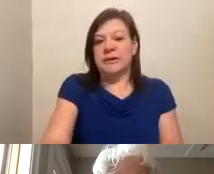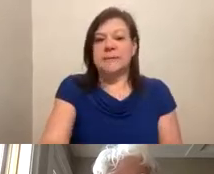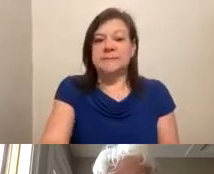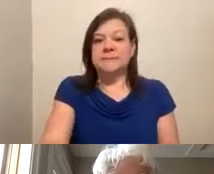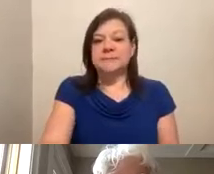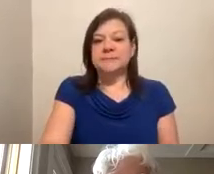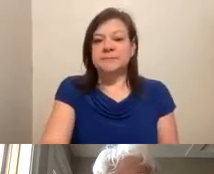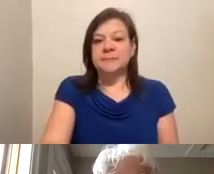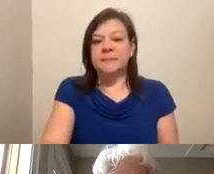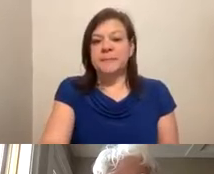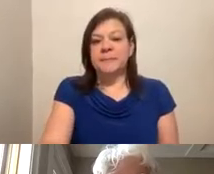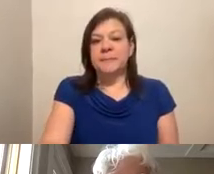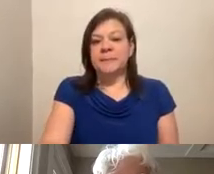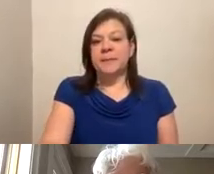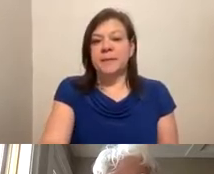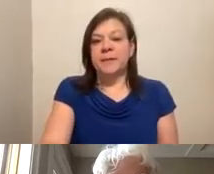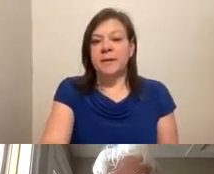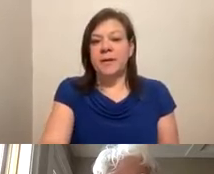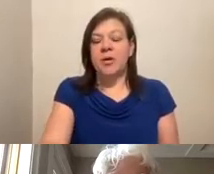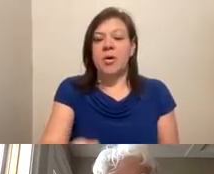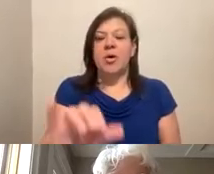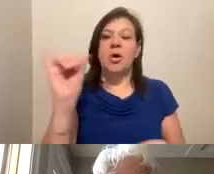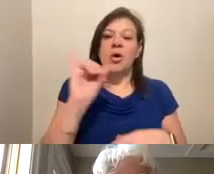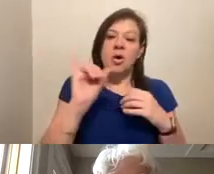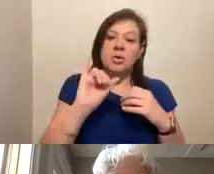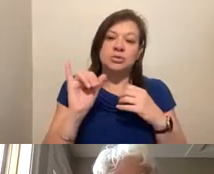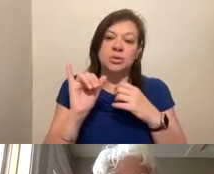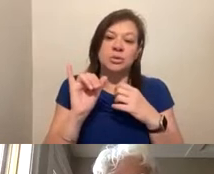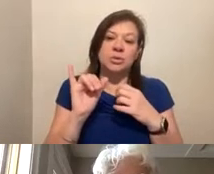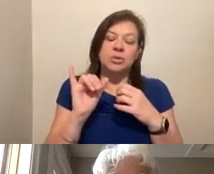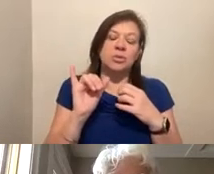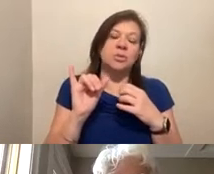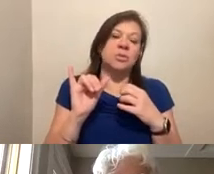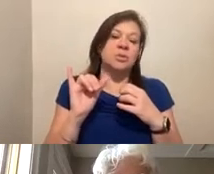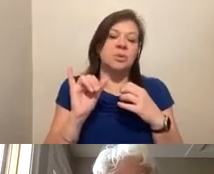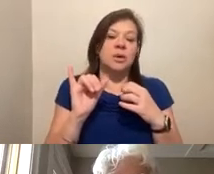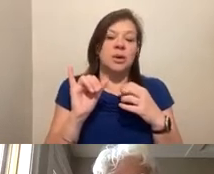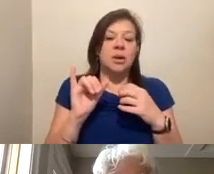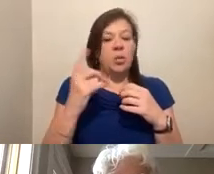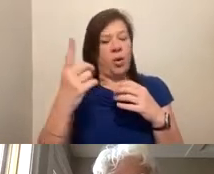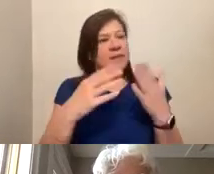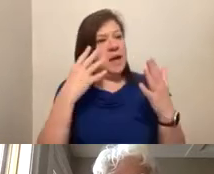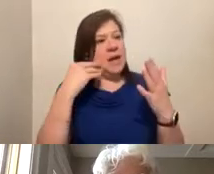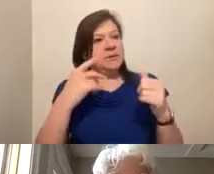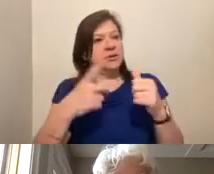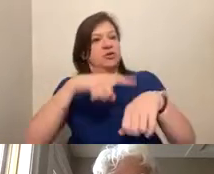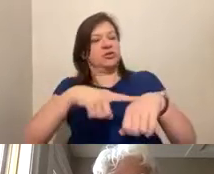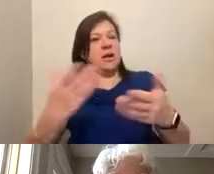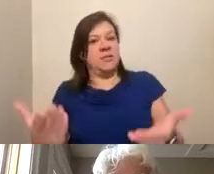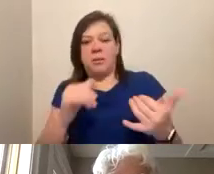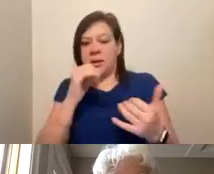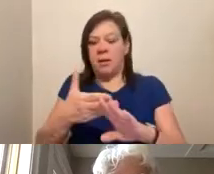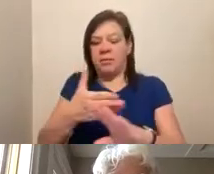personally, the other thing that I experienced for the first time that I have not before, was that I had